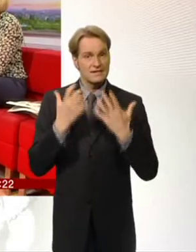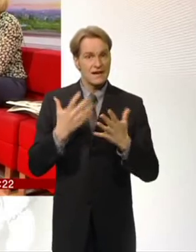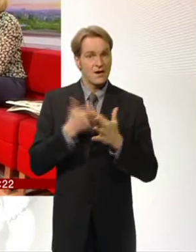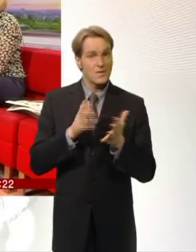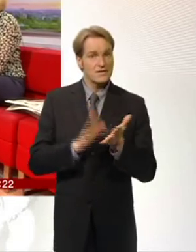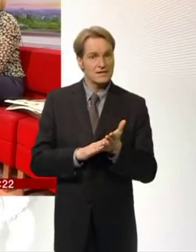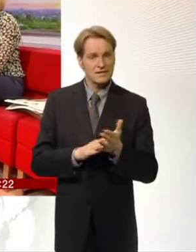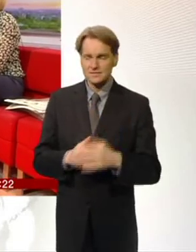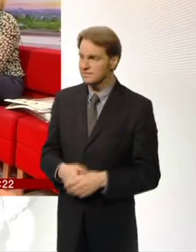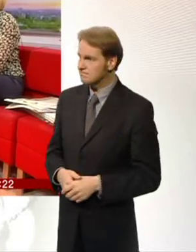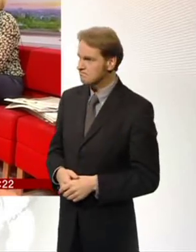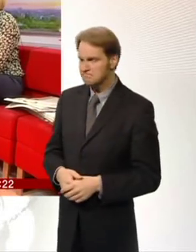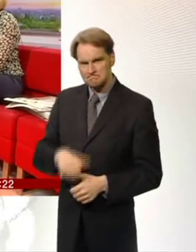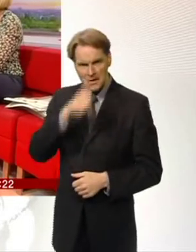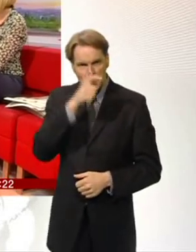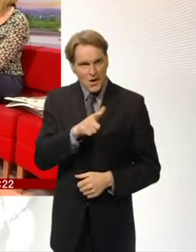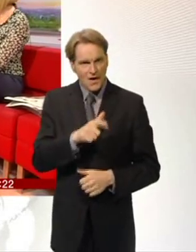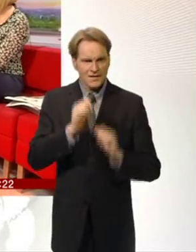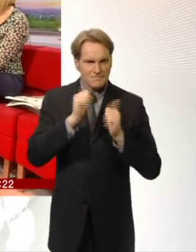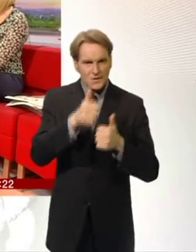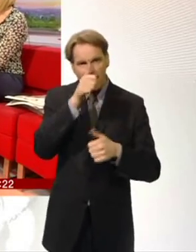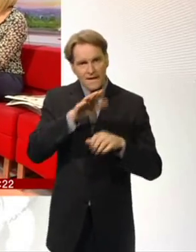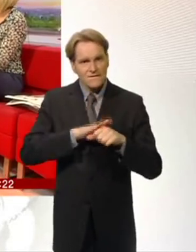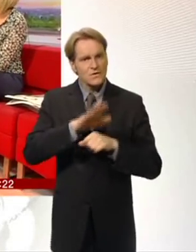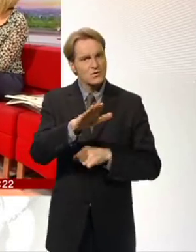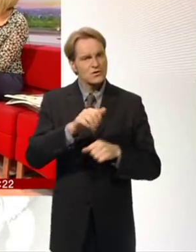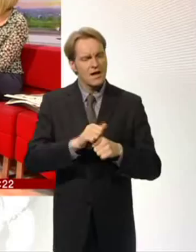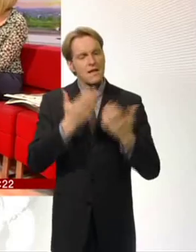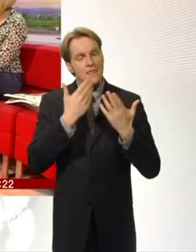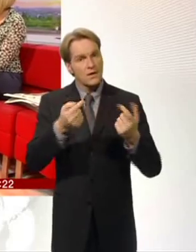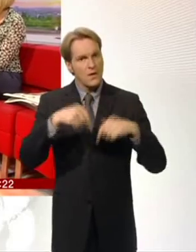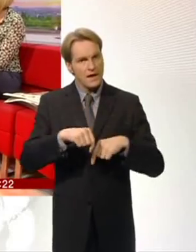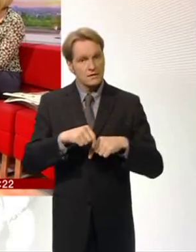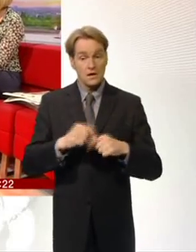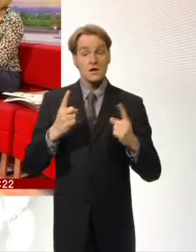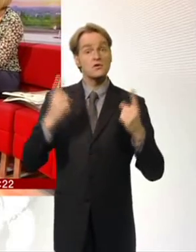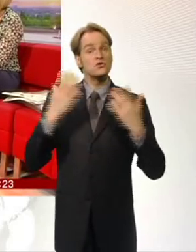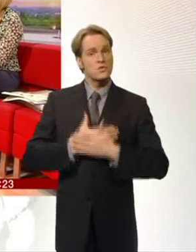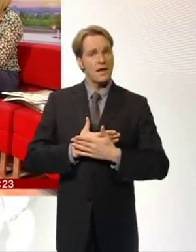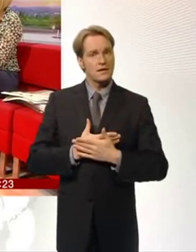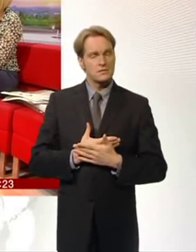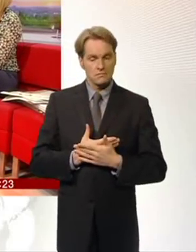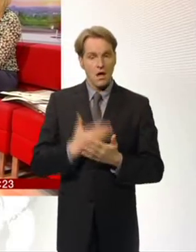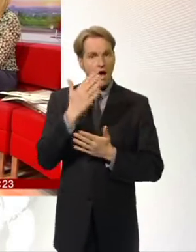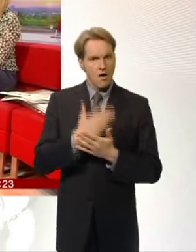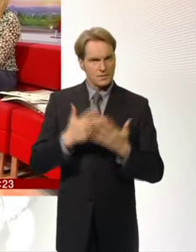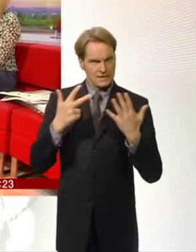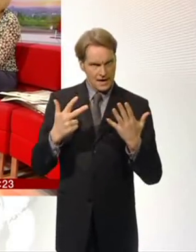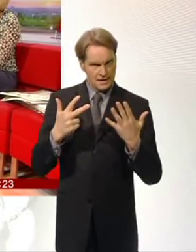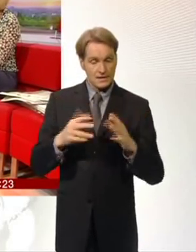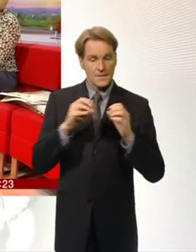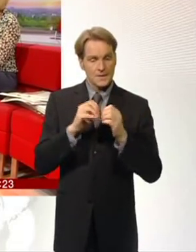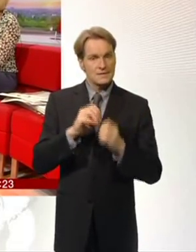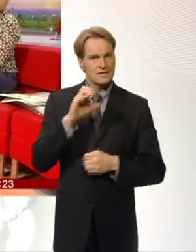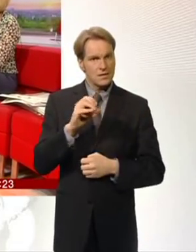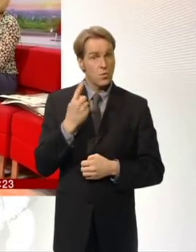this. Thank you. We wish you well. Thank you so much for coming in. The programme is on tonight, 8.30. It's an hour and a half, isn't it, on BBC One. And,